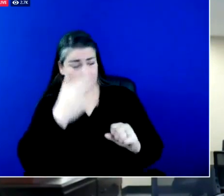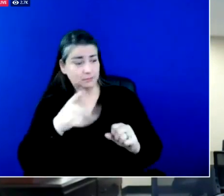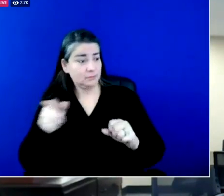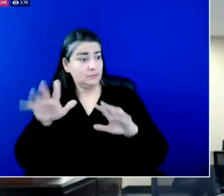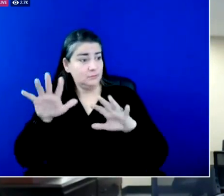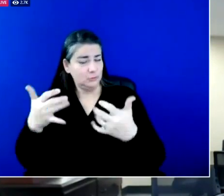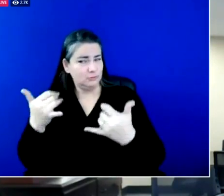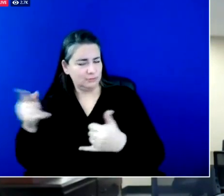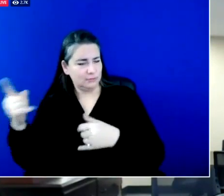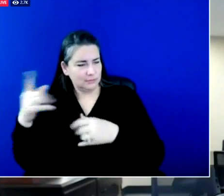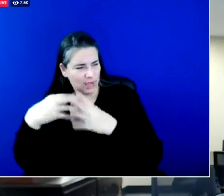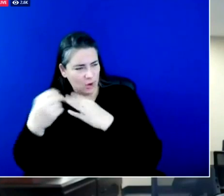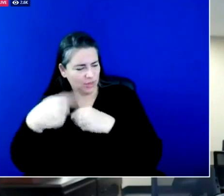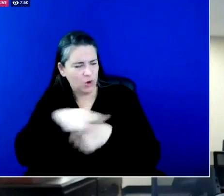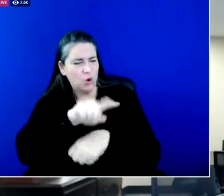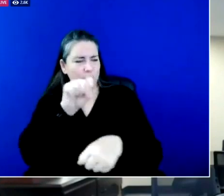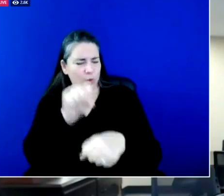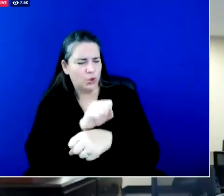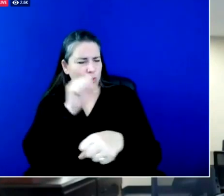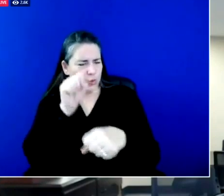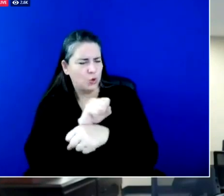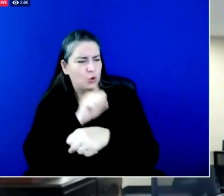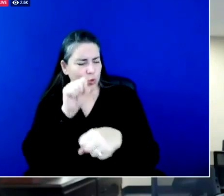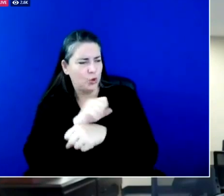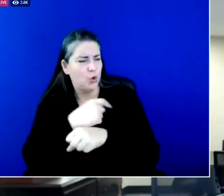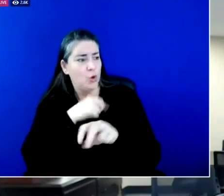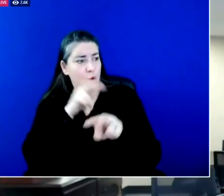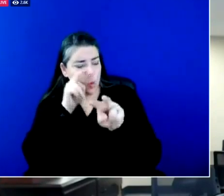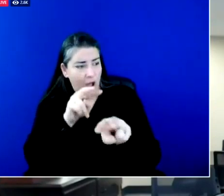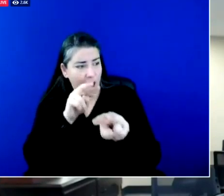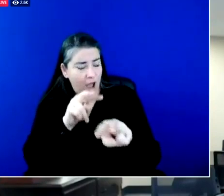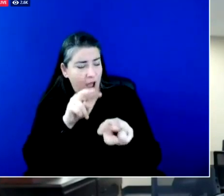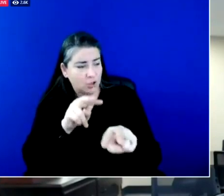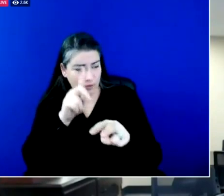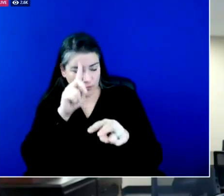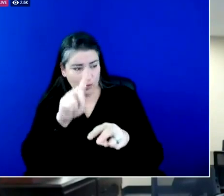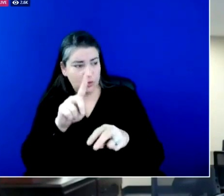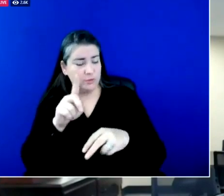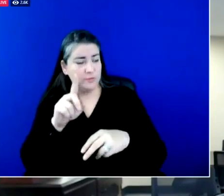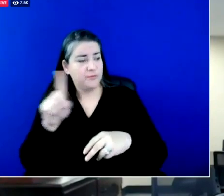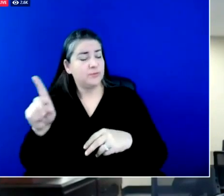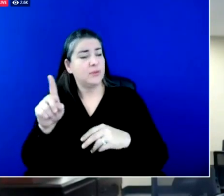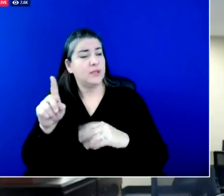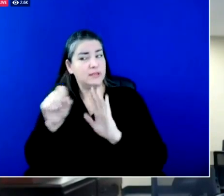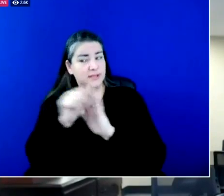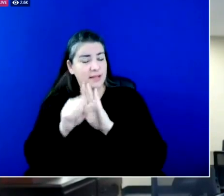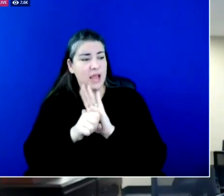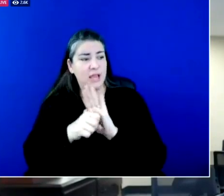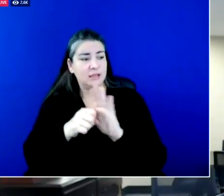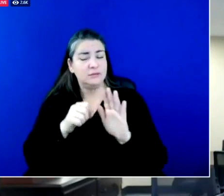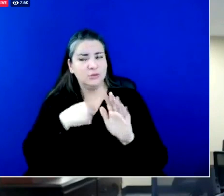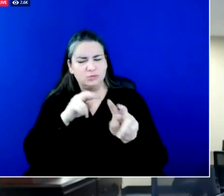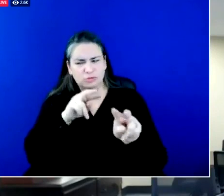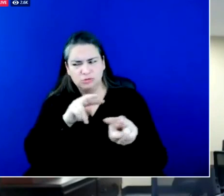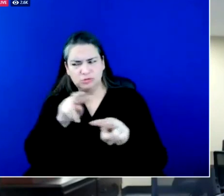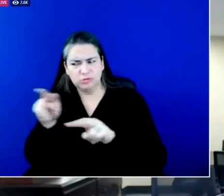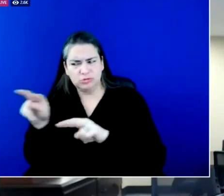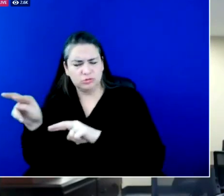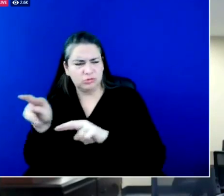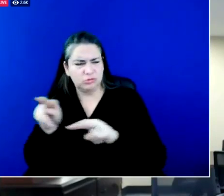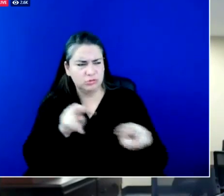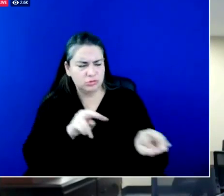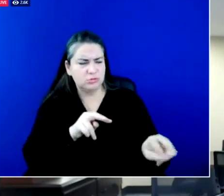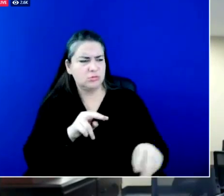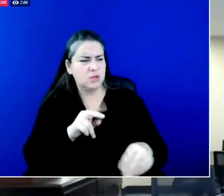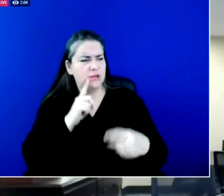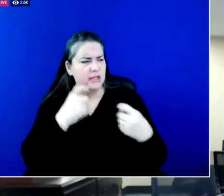road and they're working we're monitoring progress in the state eoc and uh there will be less